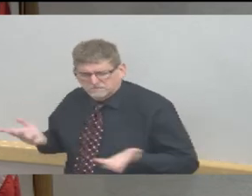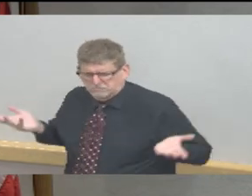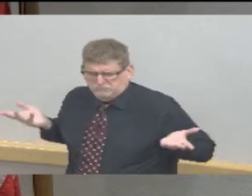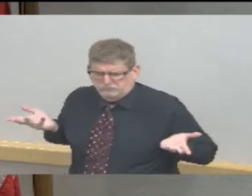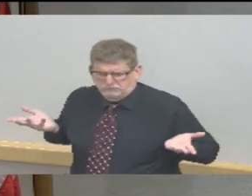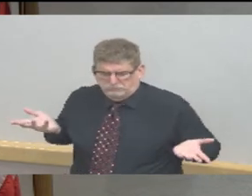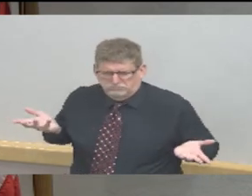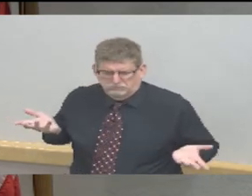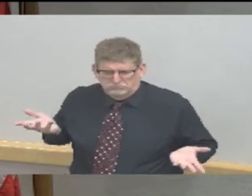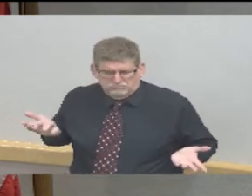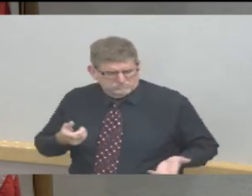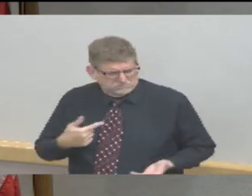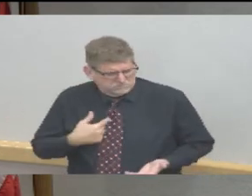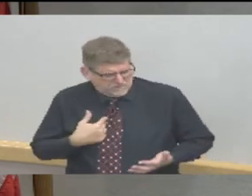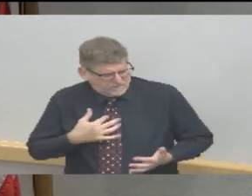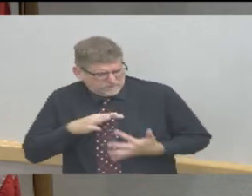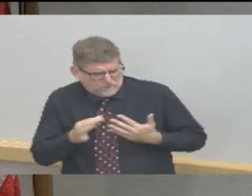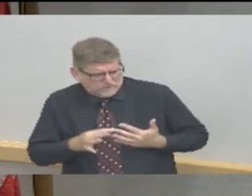Thank you. Great comments.